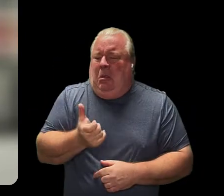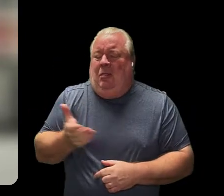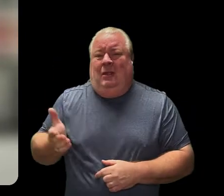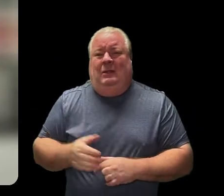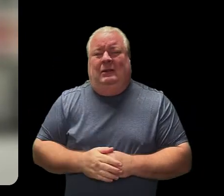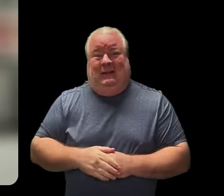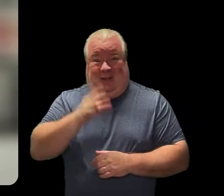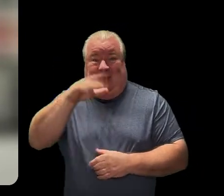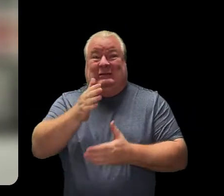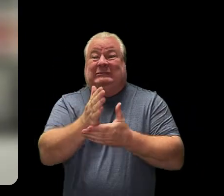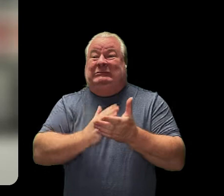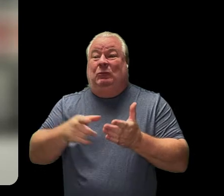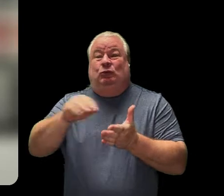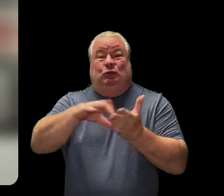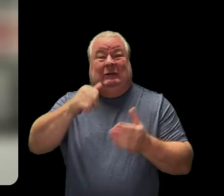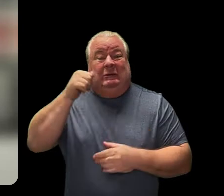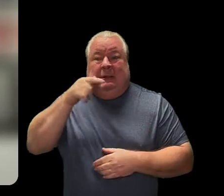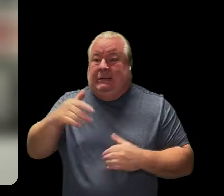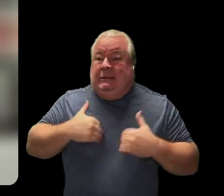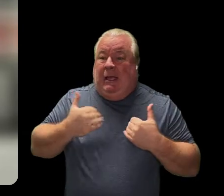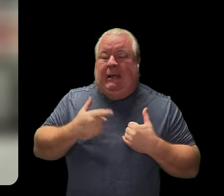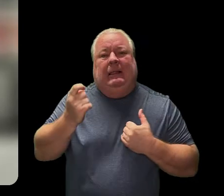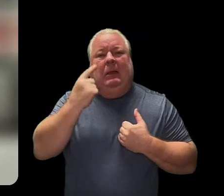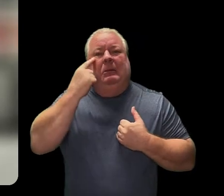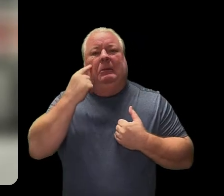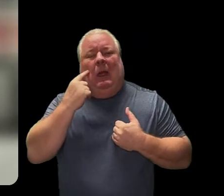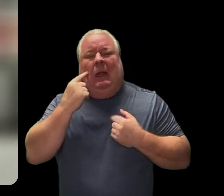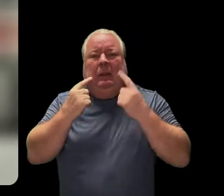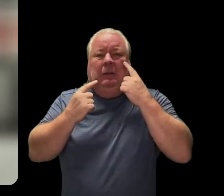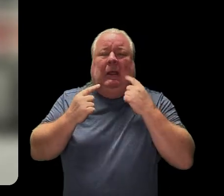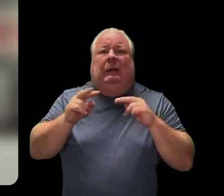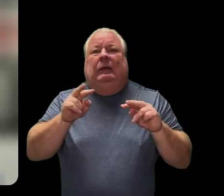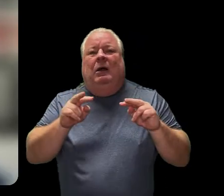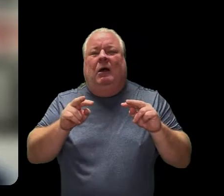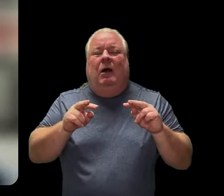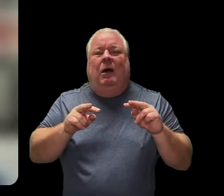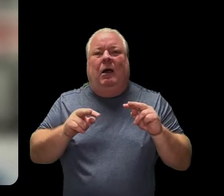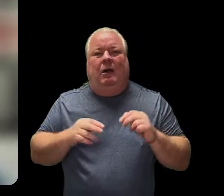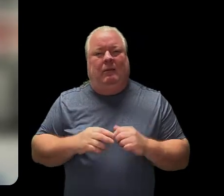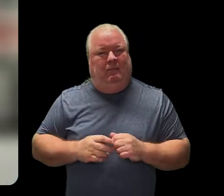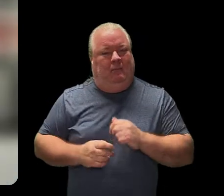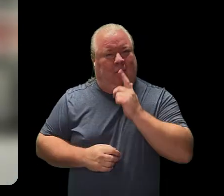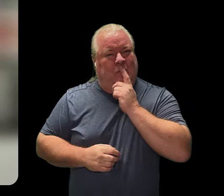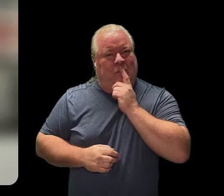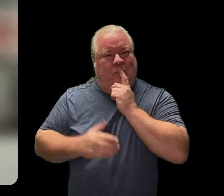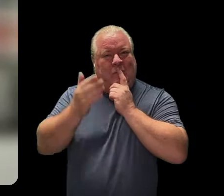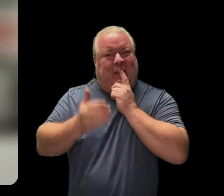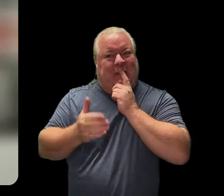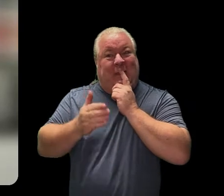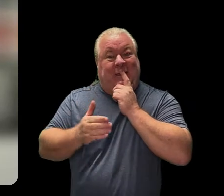cried a little bit. And so maybe your goal today is to try to use your words